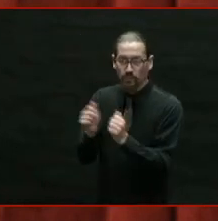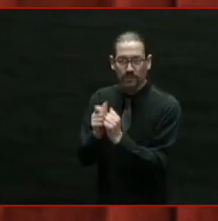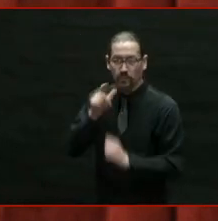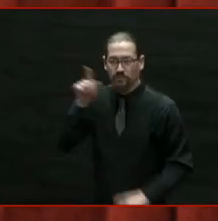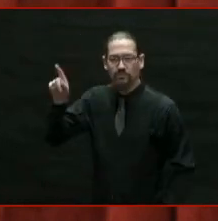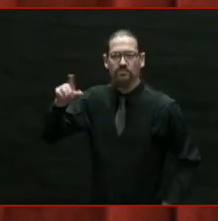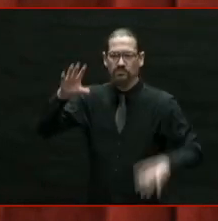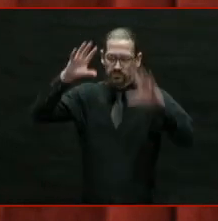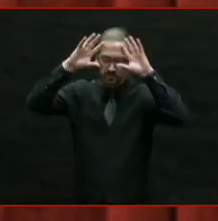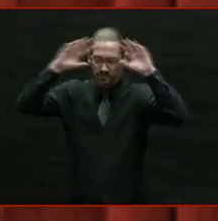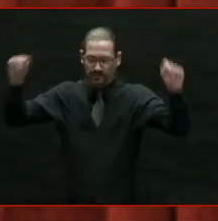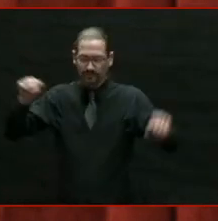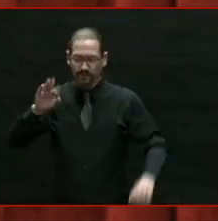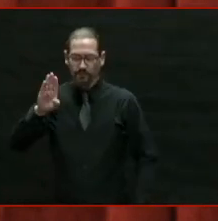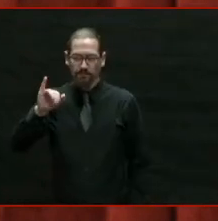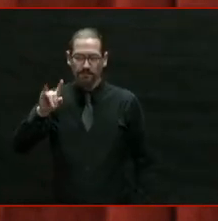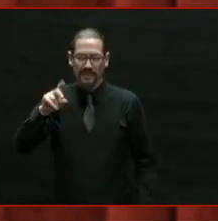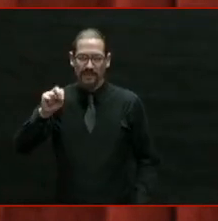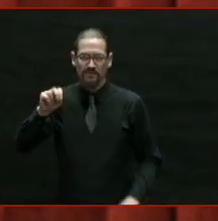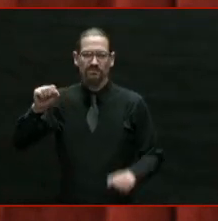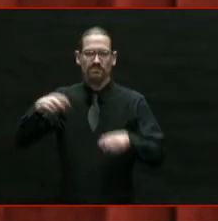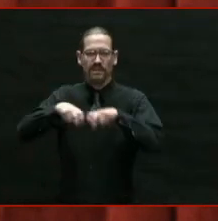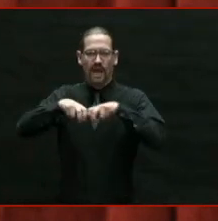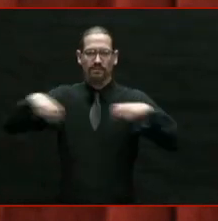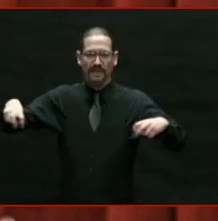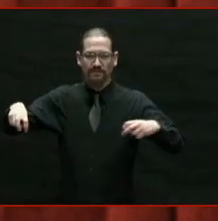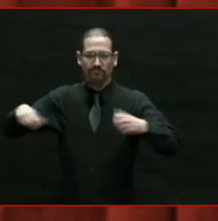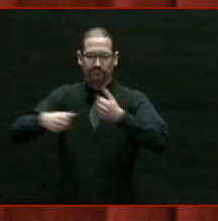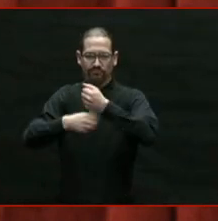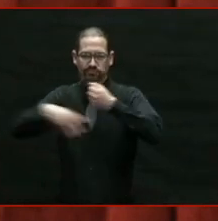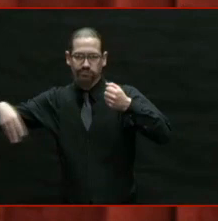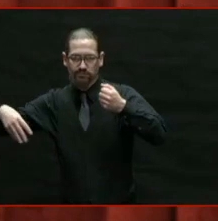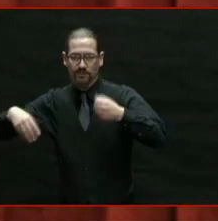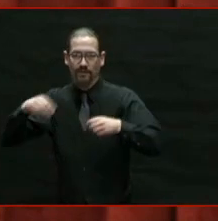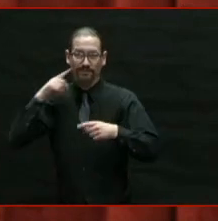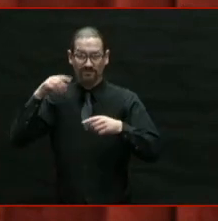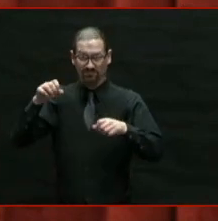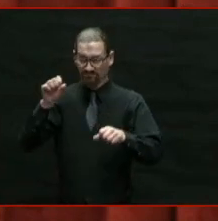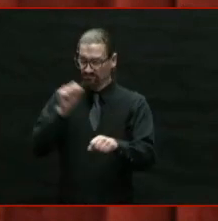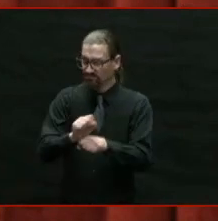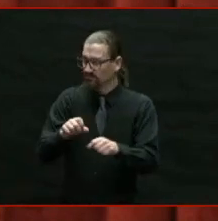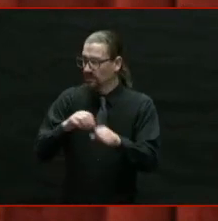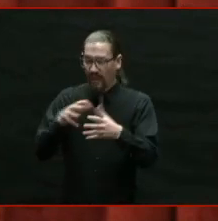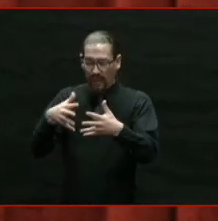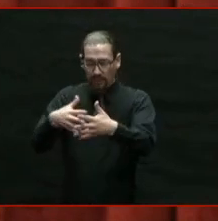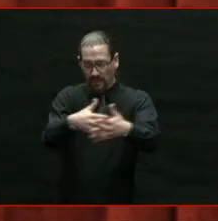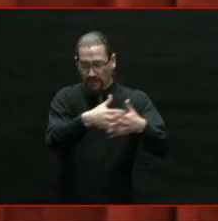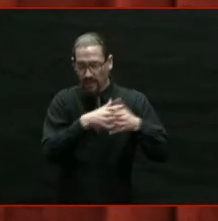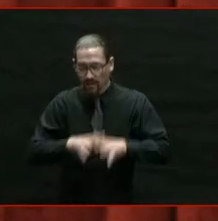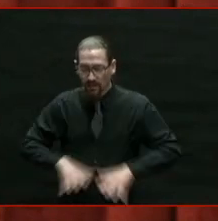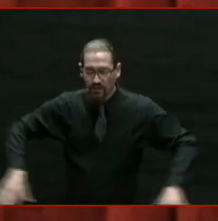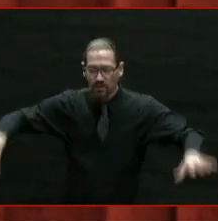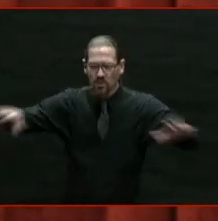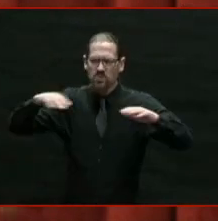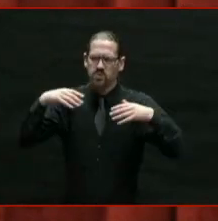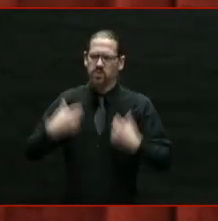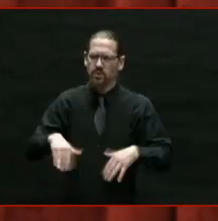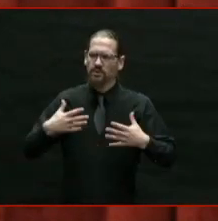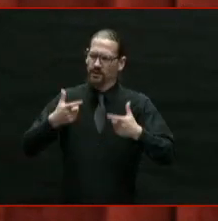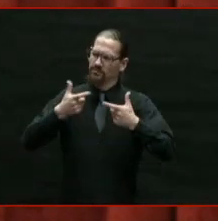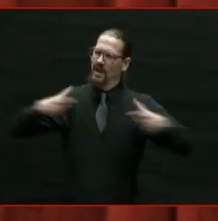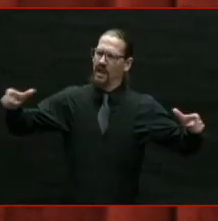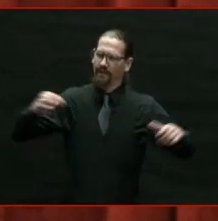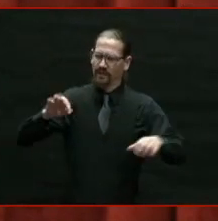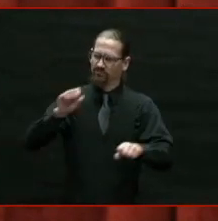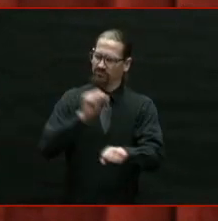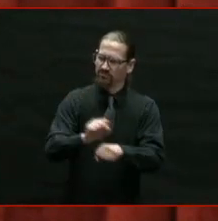And we have a lot of work to do to rebuild America rebuild the American economy and lift up